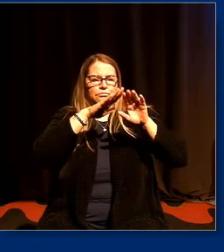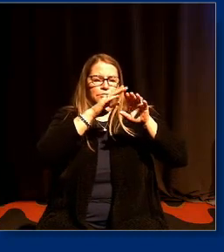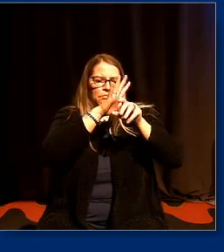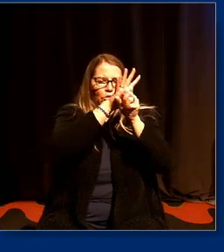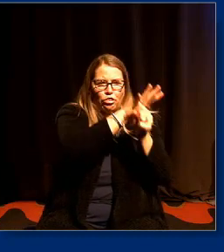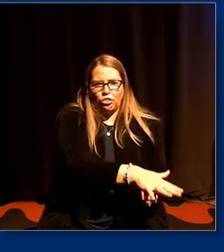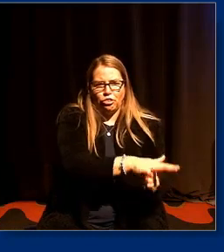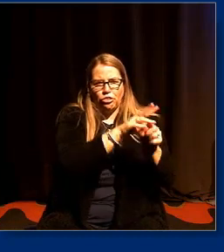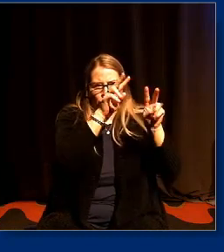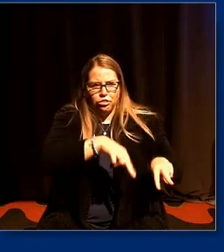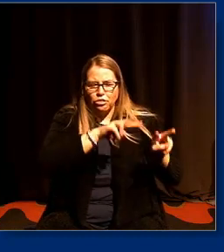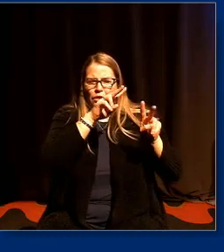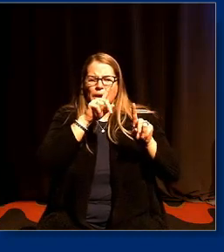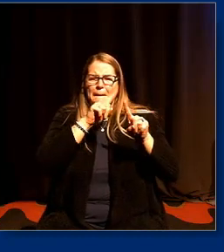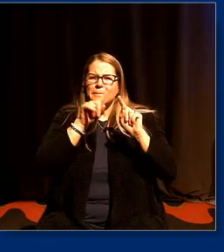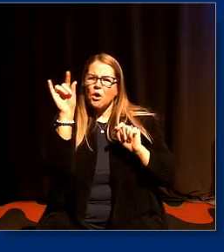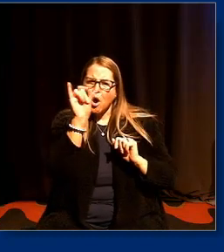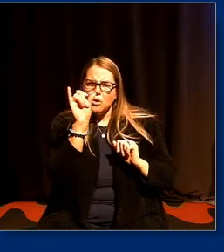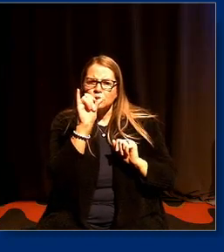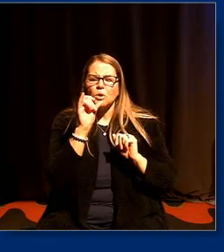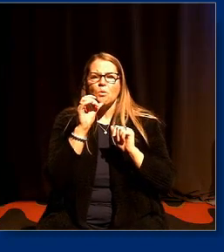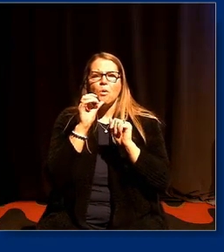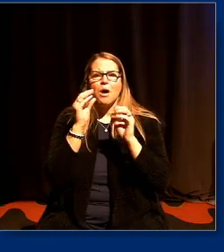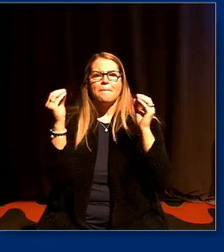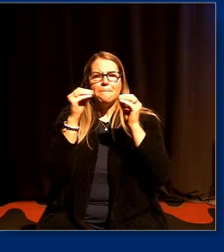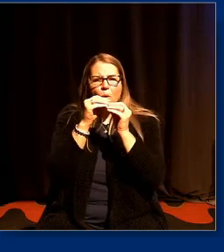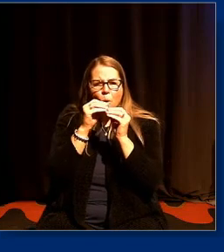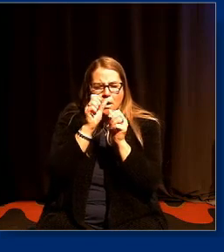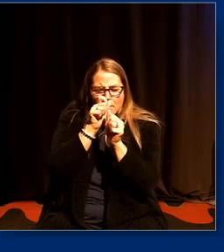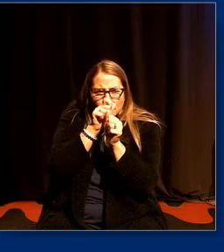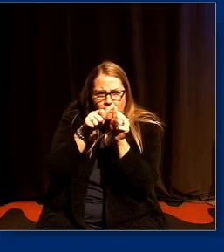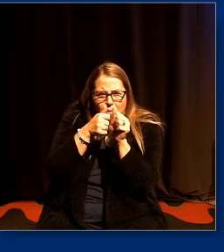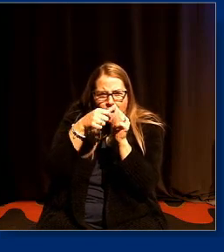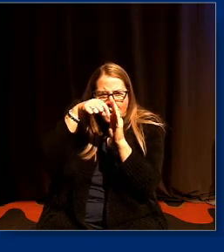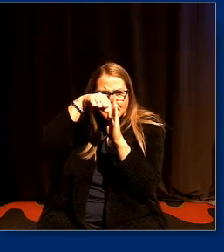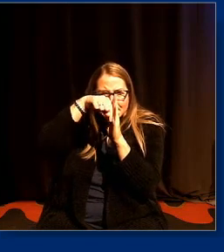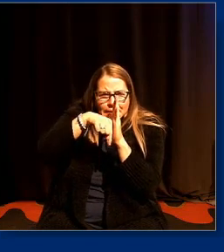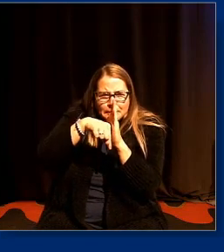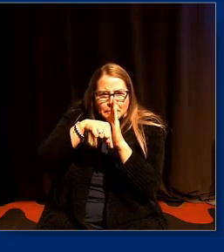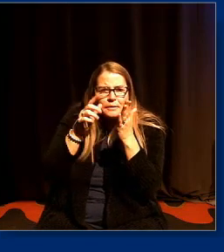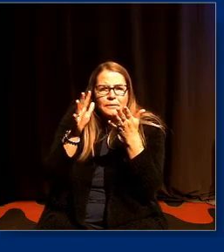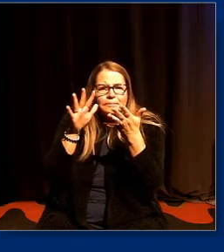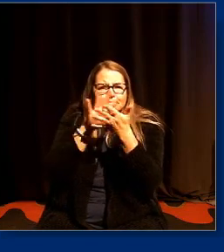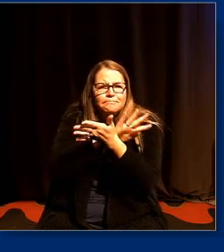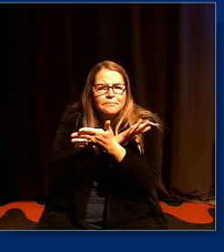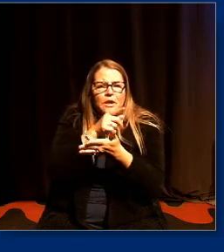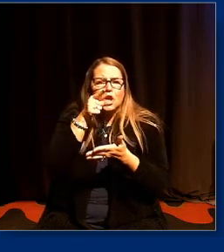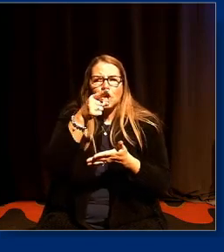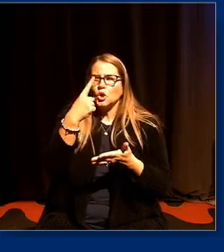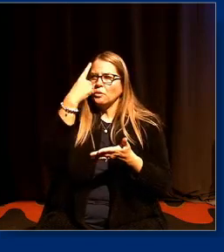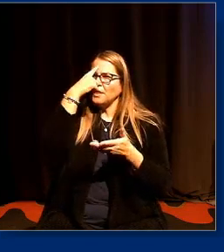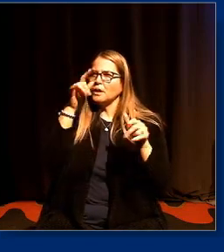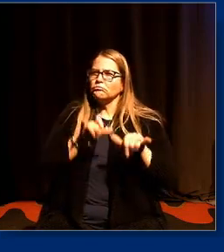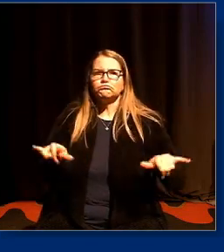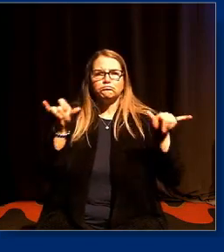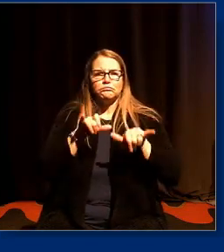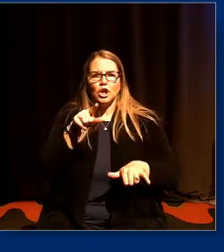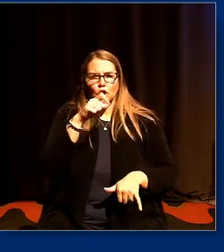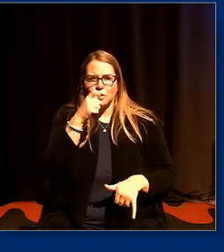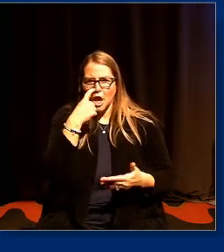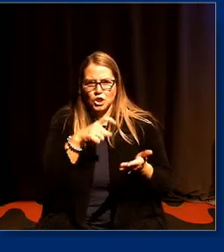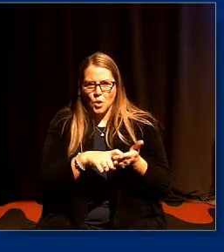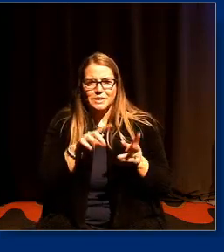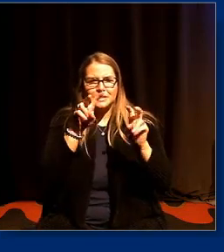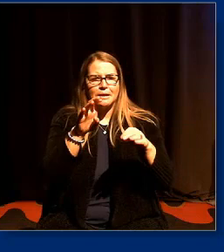in what what uh richard delgado calls business as usual you know what we've always done it like this work